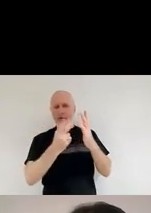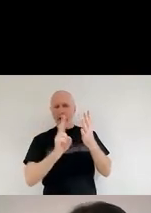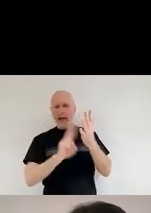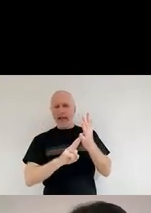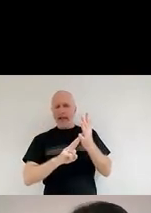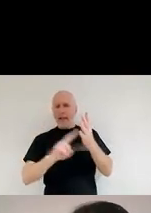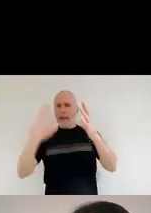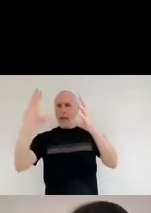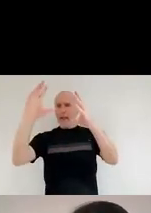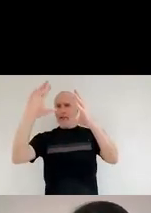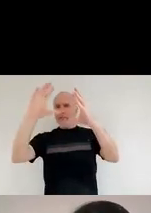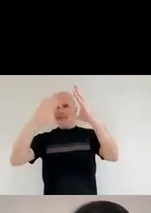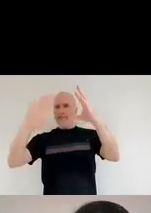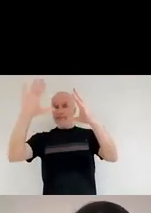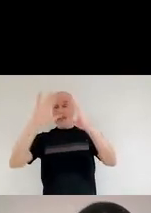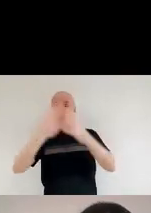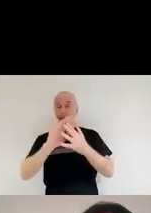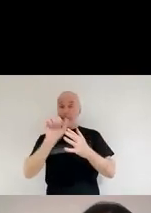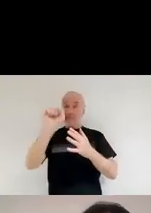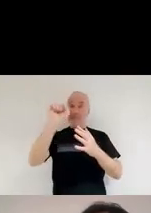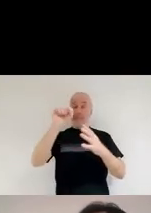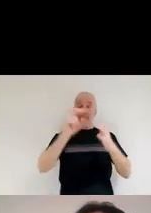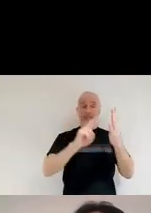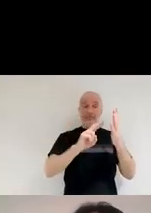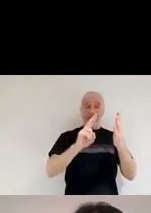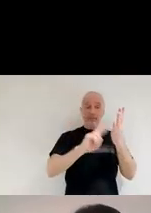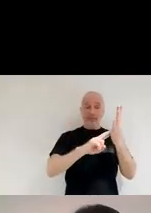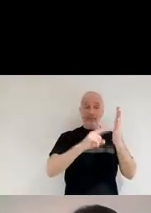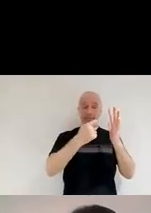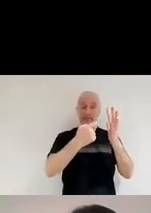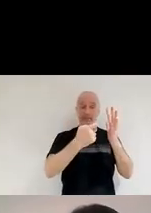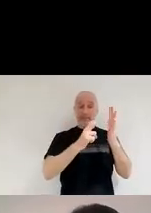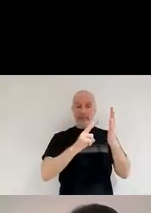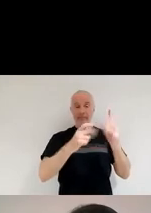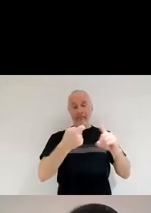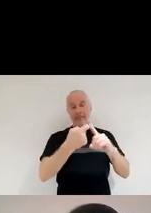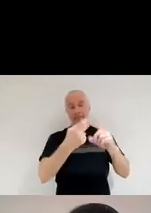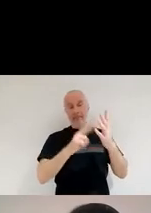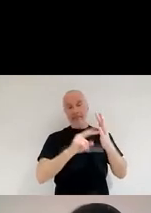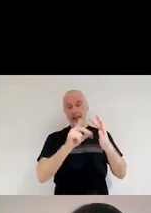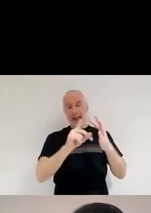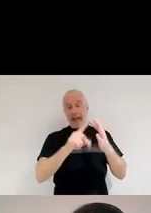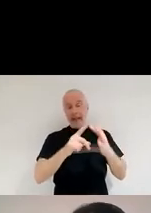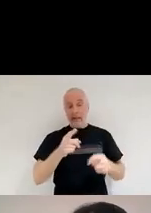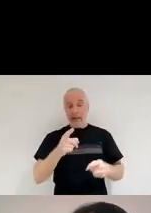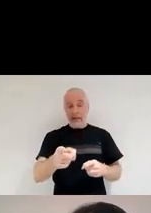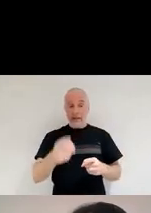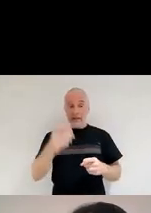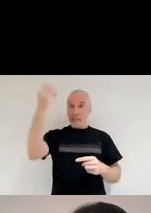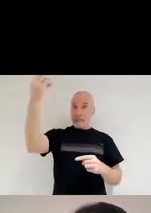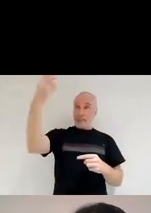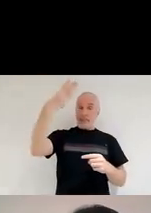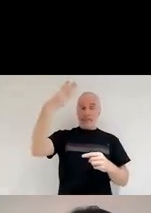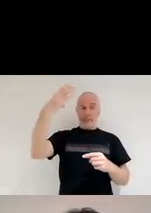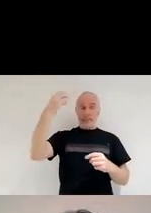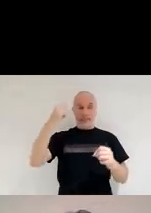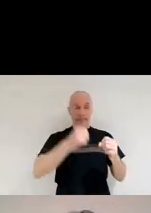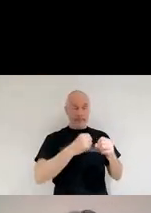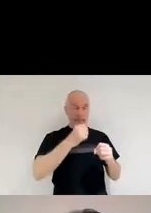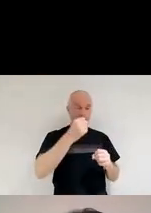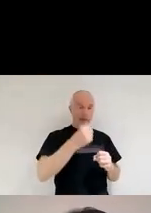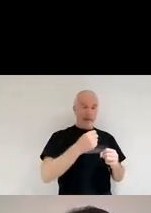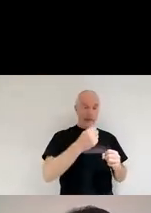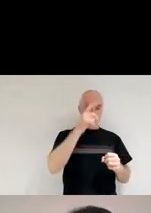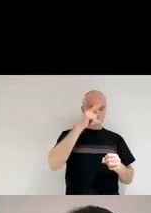And Rigel is emitting all this light. And this light is passing through the the witch head nebula and is getting